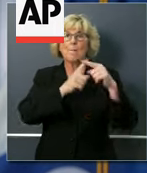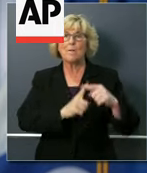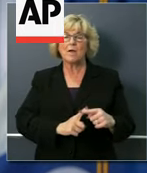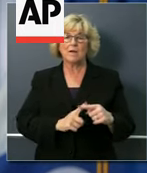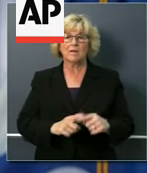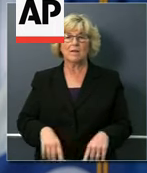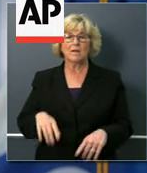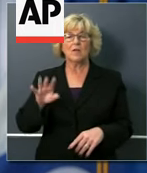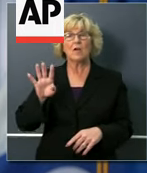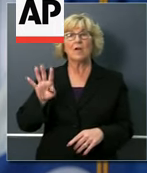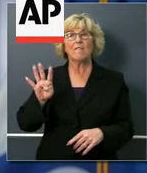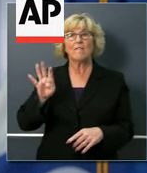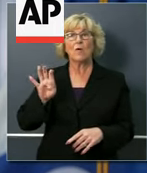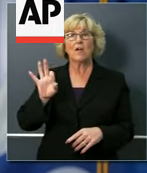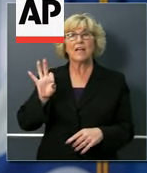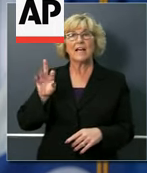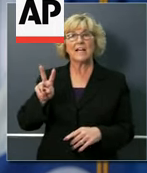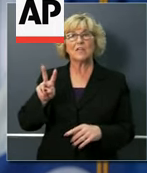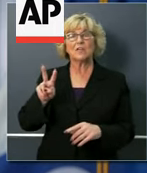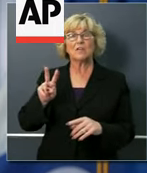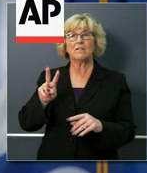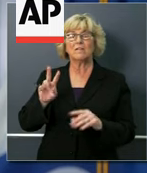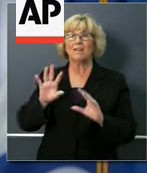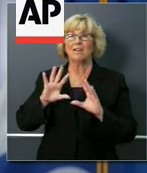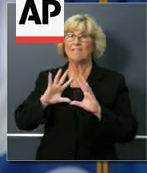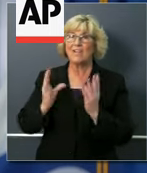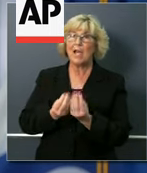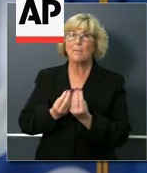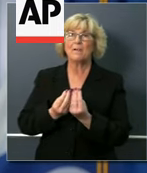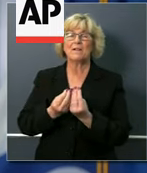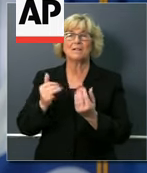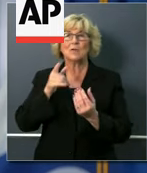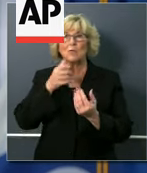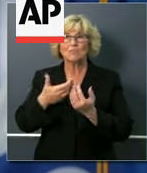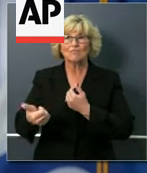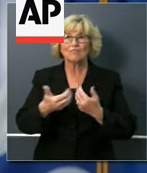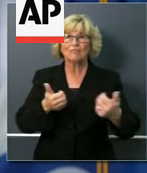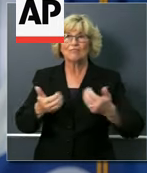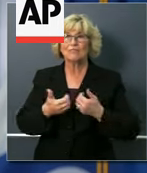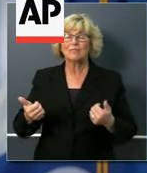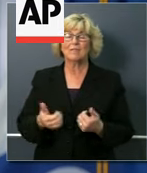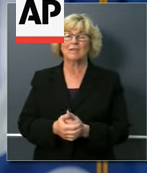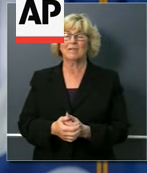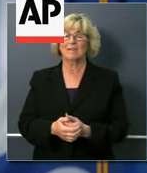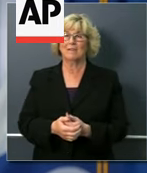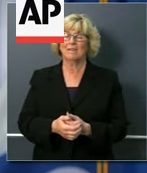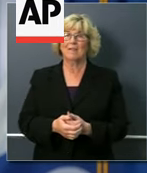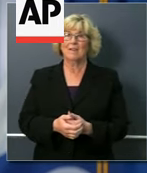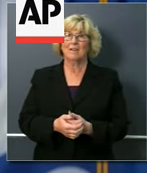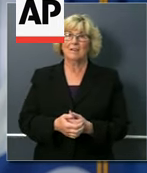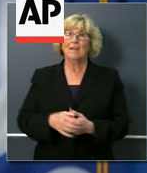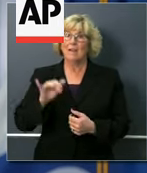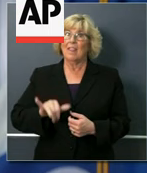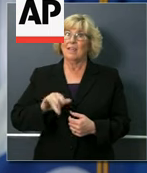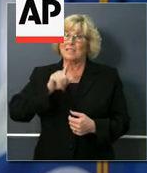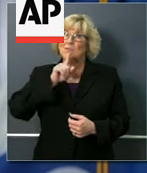492 families torn apart. These are not statistics. Behind every stat is a